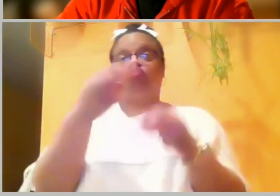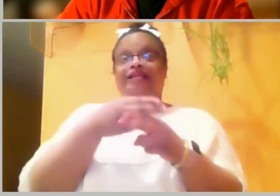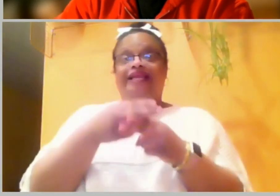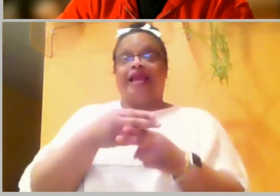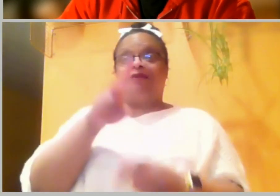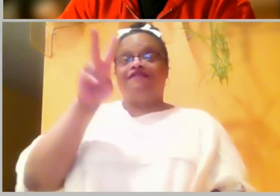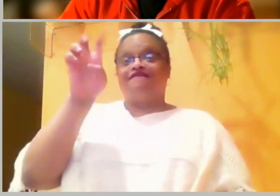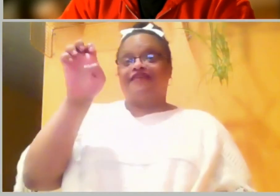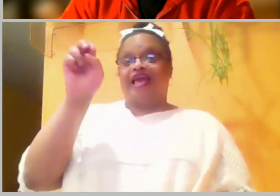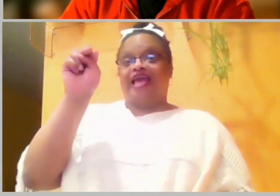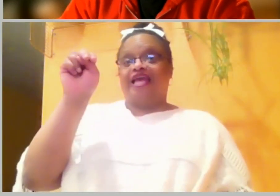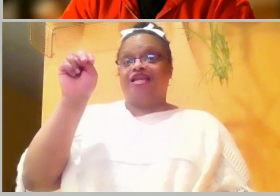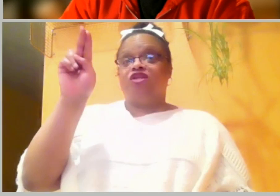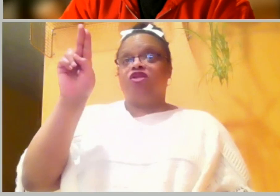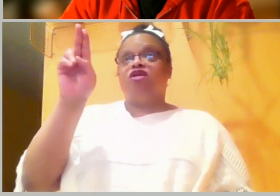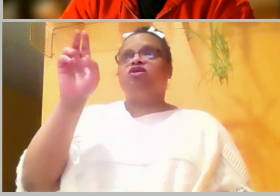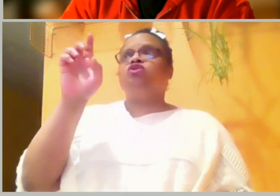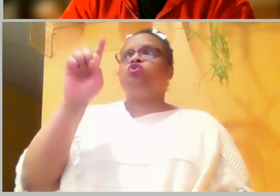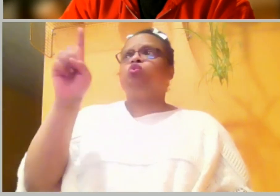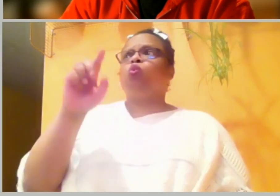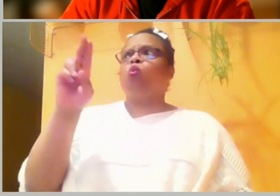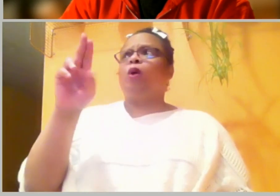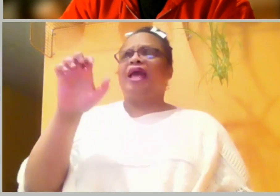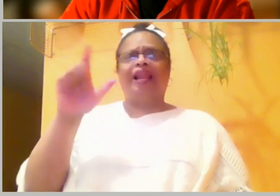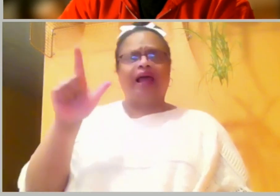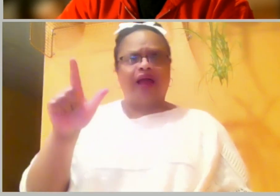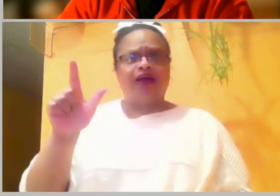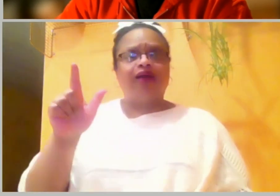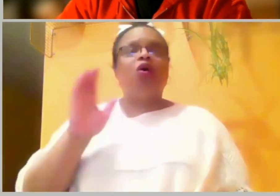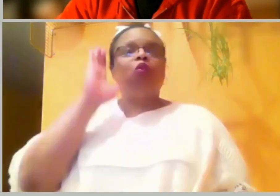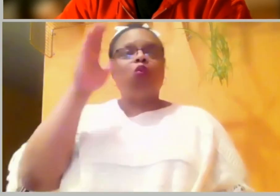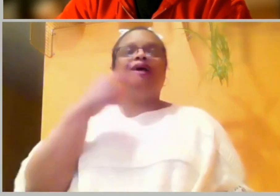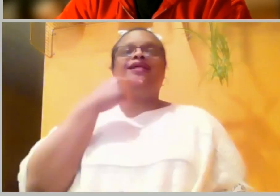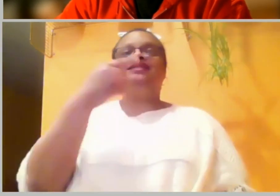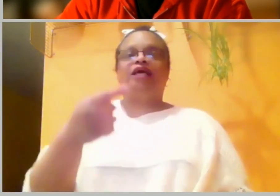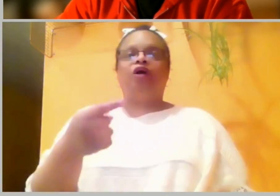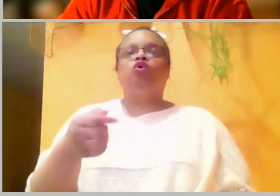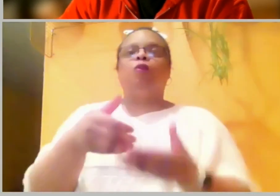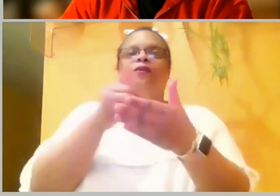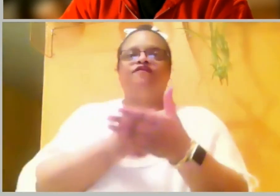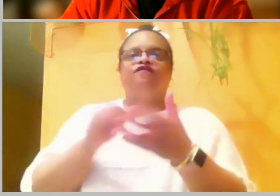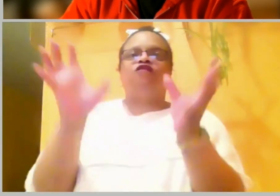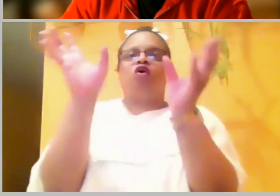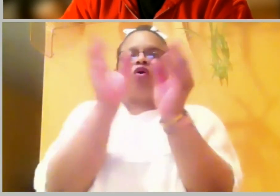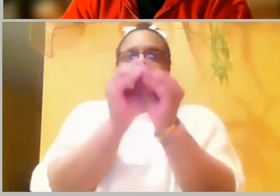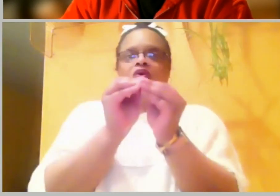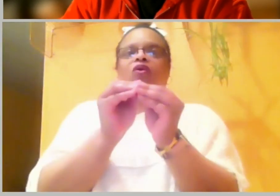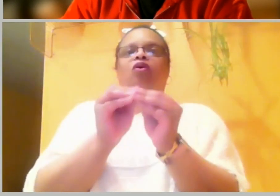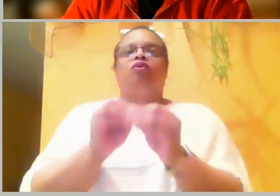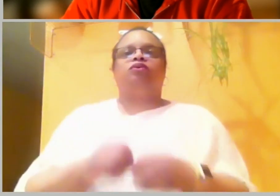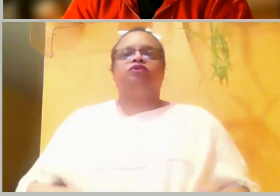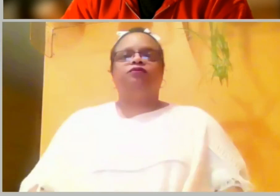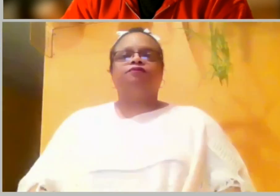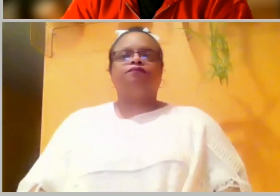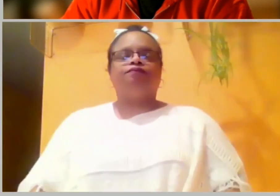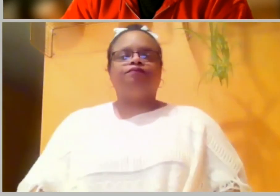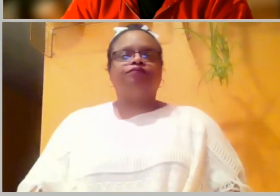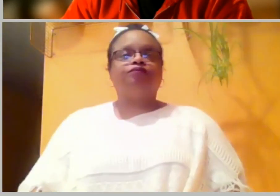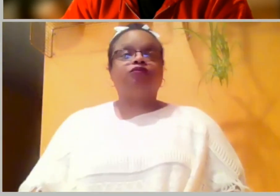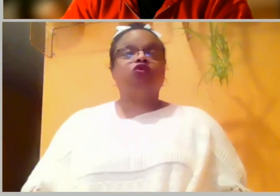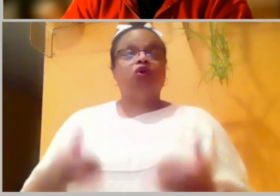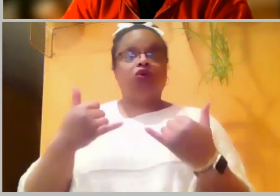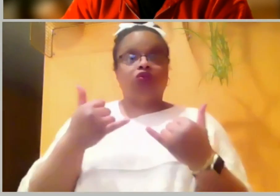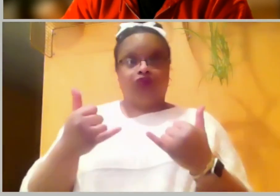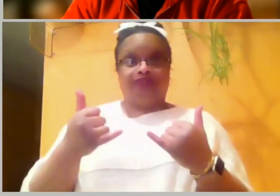say goodbye. We are reading 2 Samuel. And tonight, our devotional is going to come from our brother,